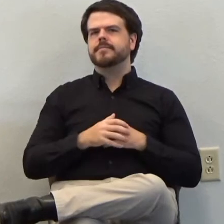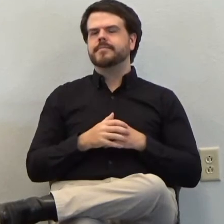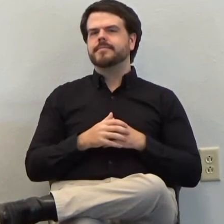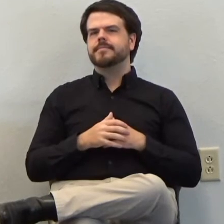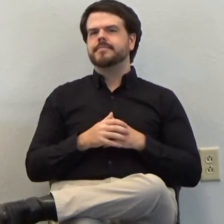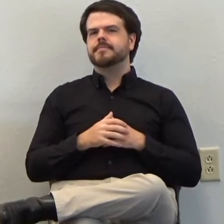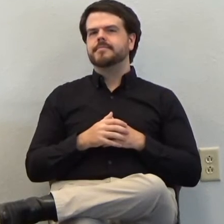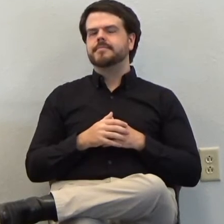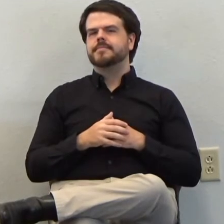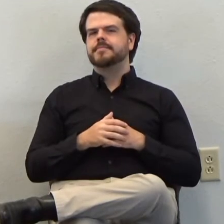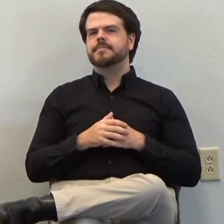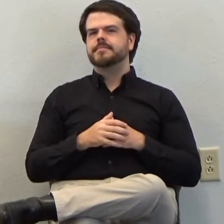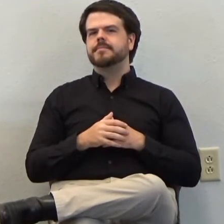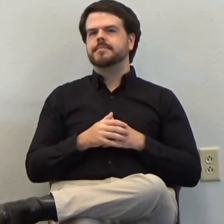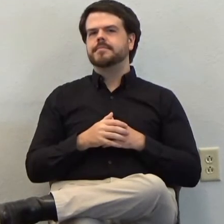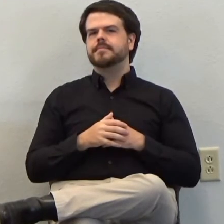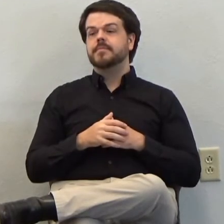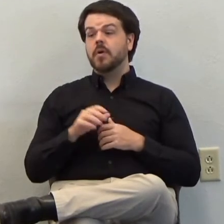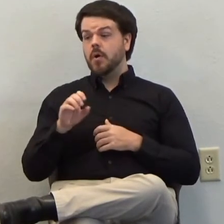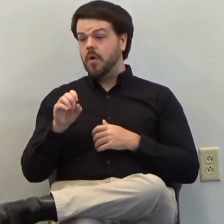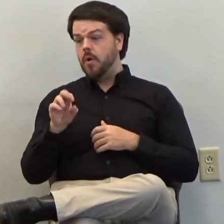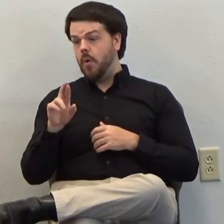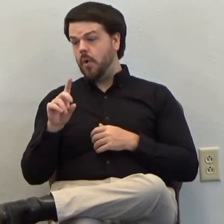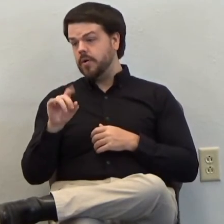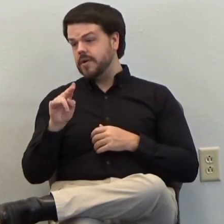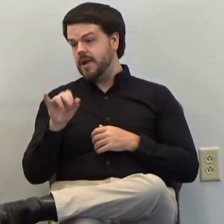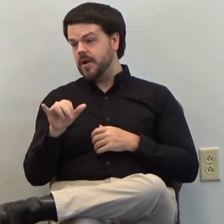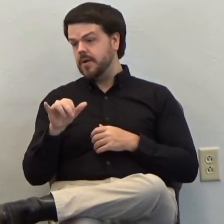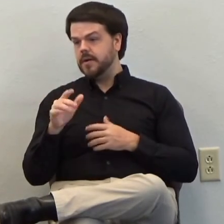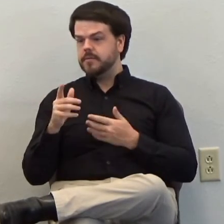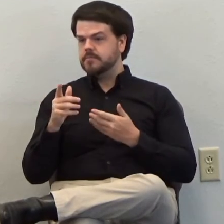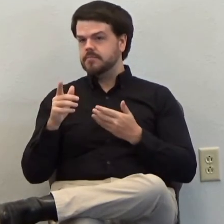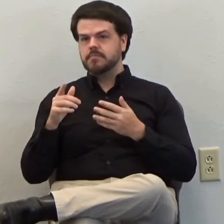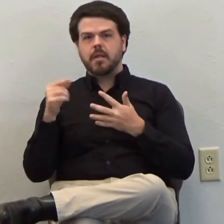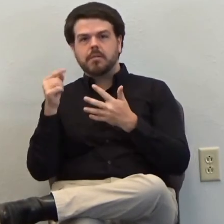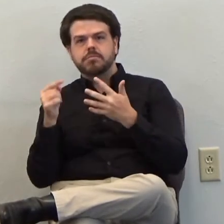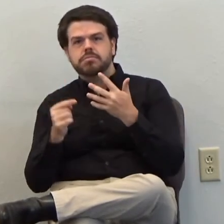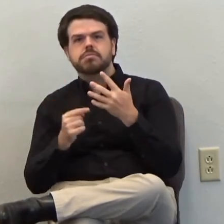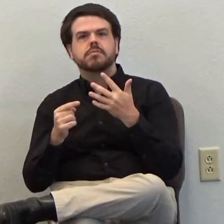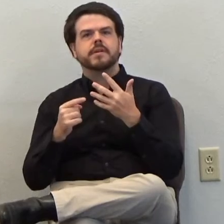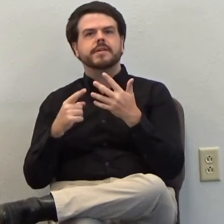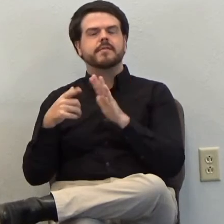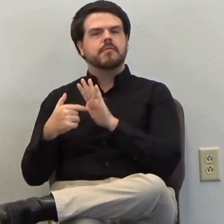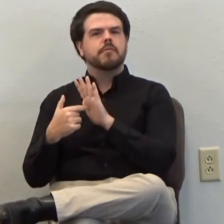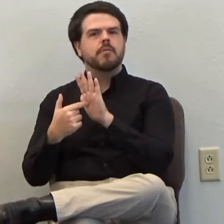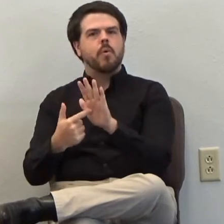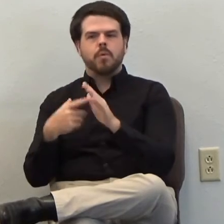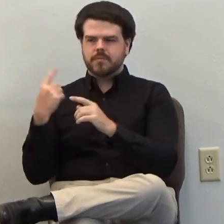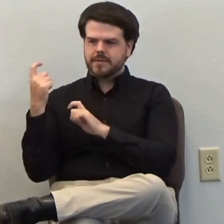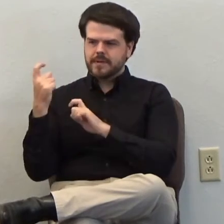the ordinary means of grace yes preaching word